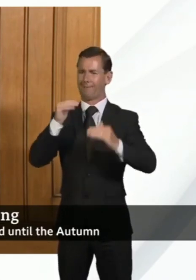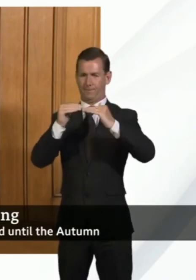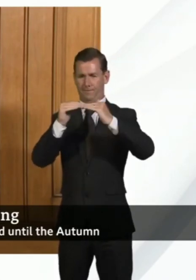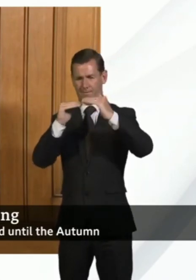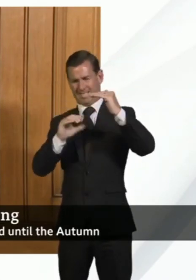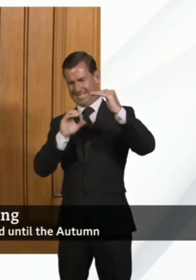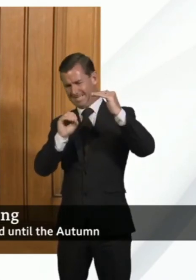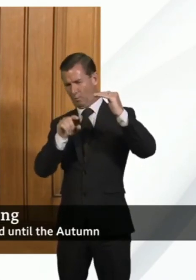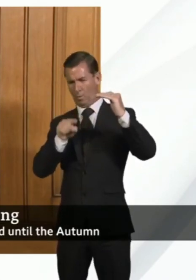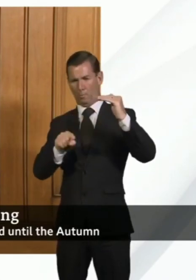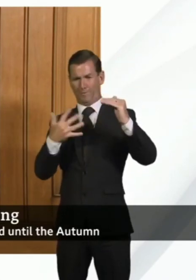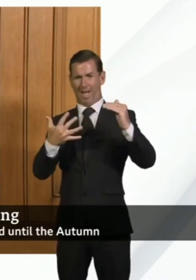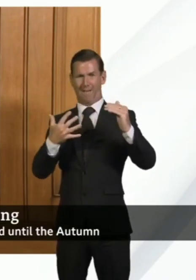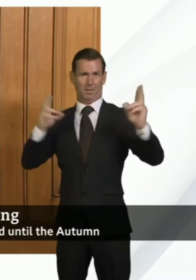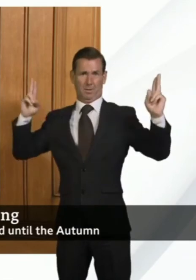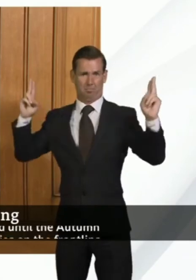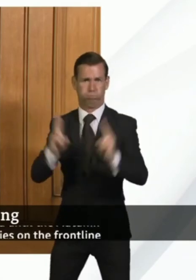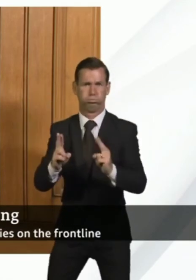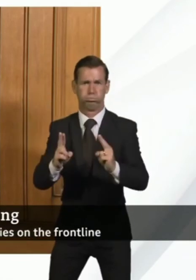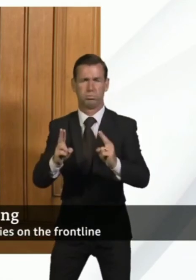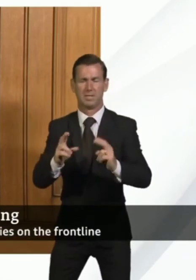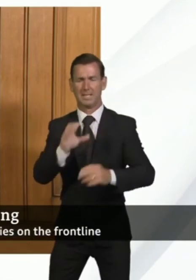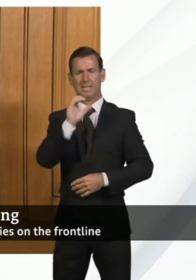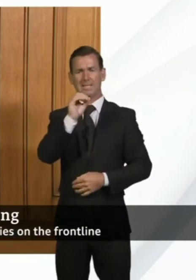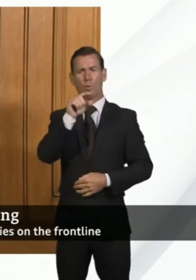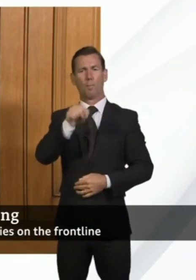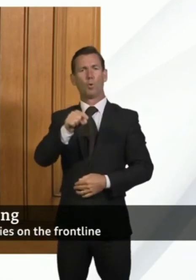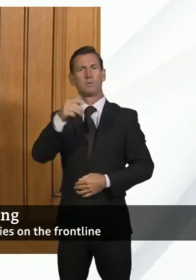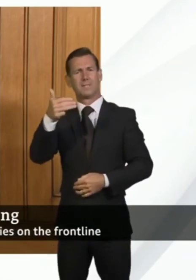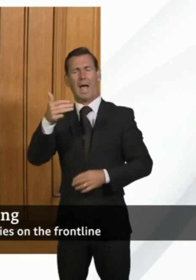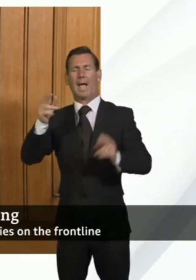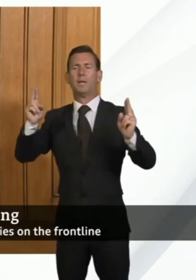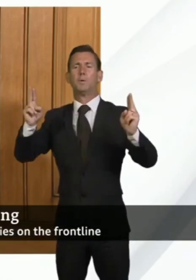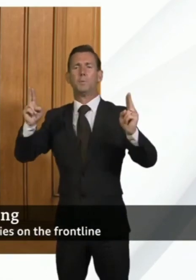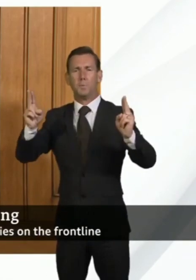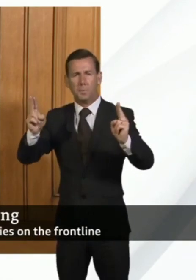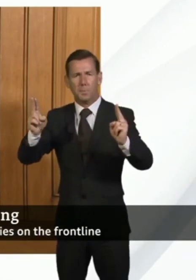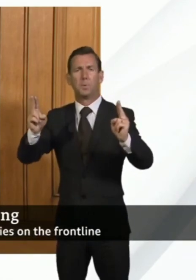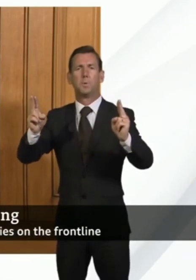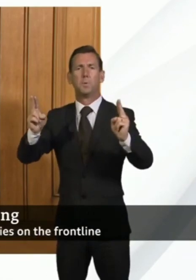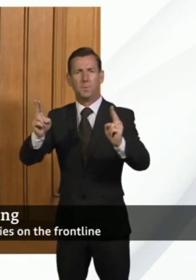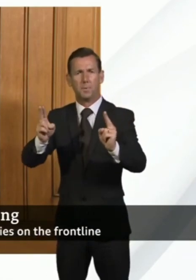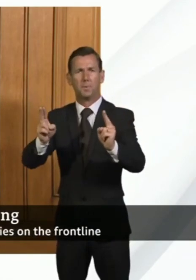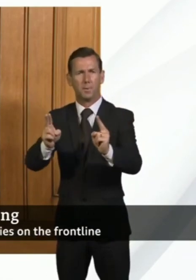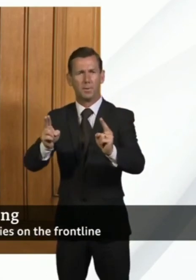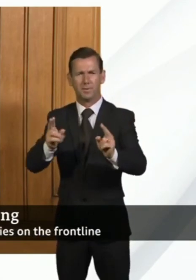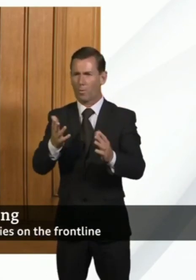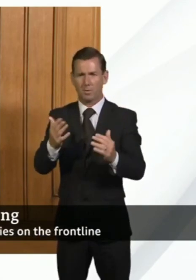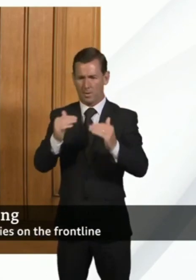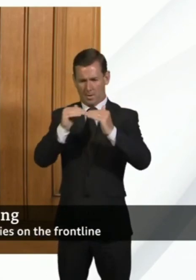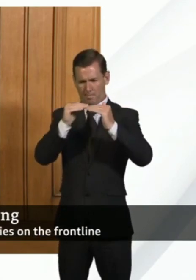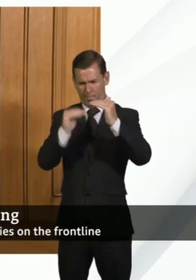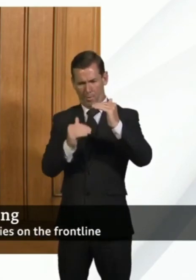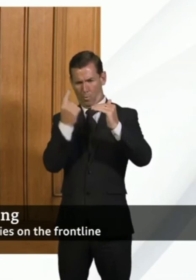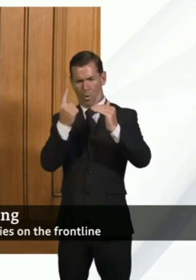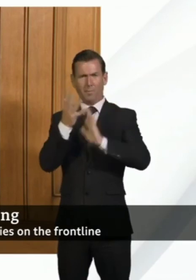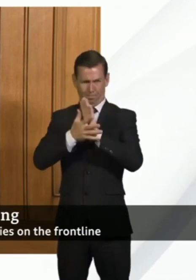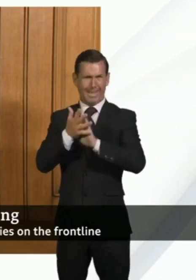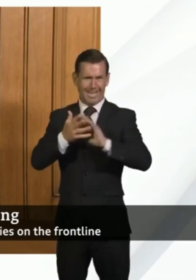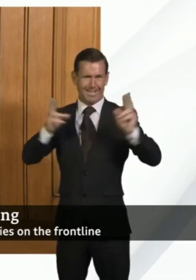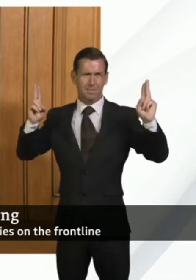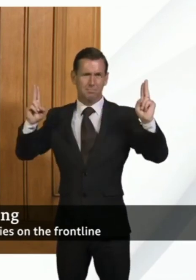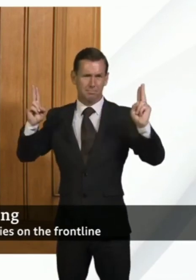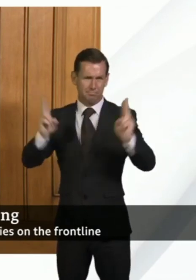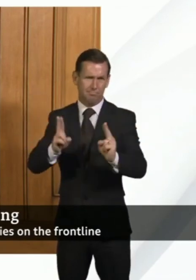that it is reducing and the nearer it is to one the slower it is reducing but it is still reducing so as long as it is below one over